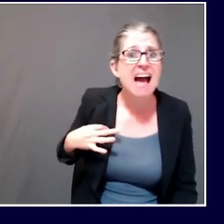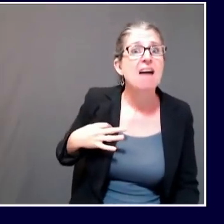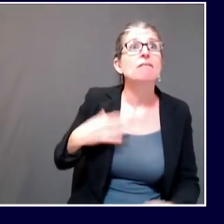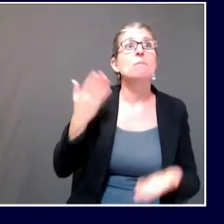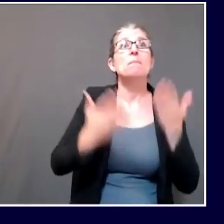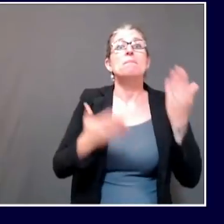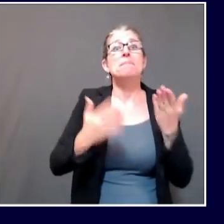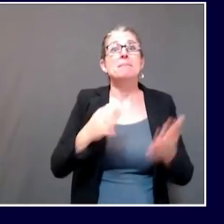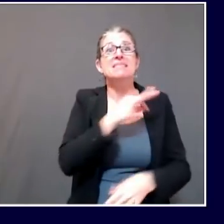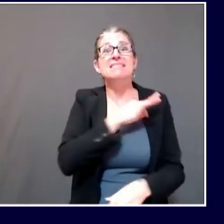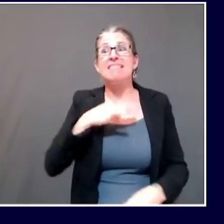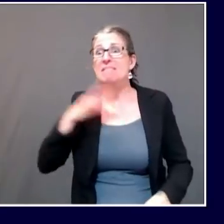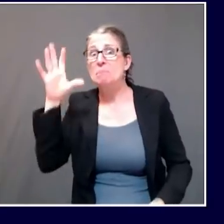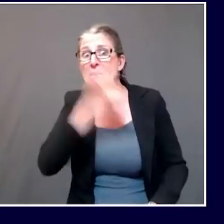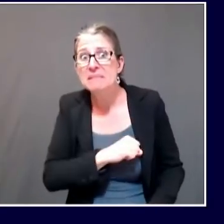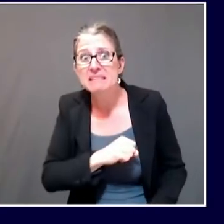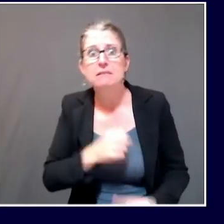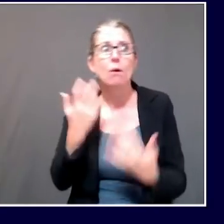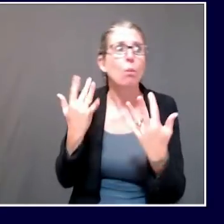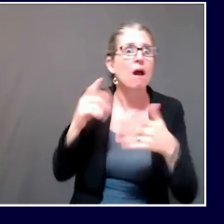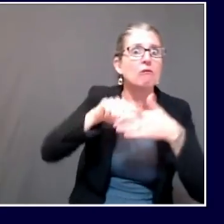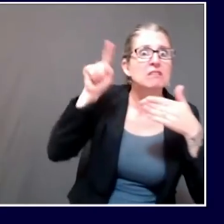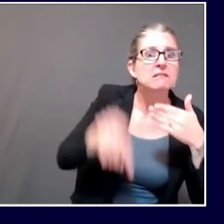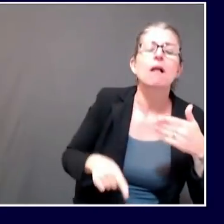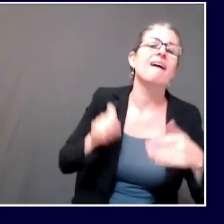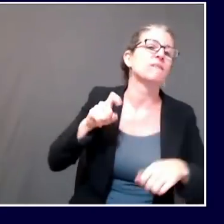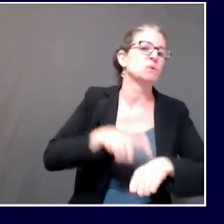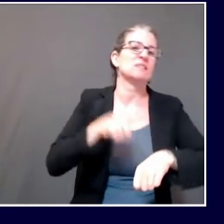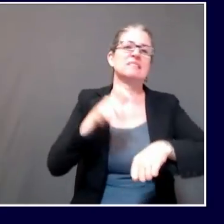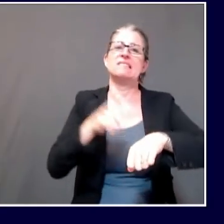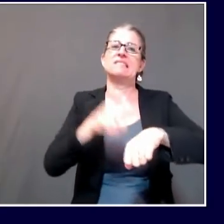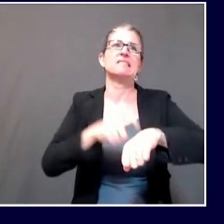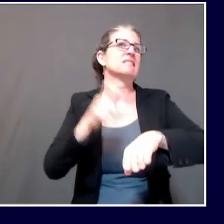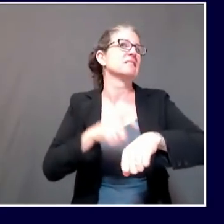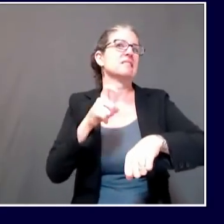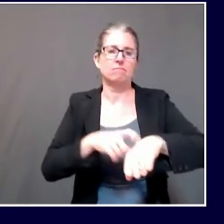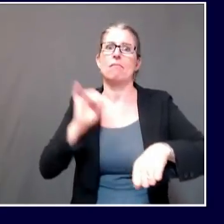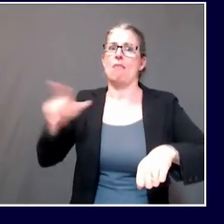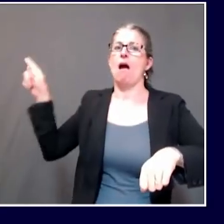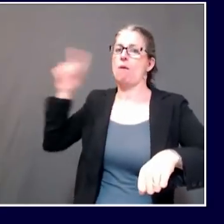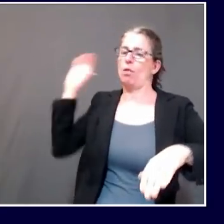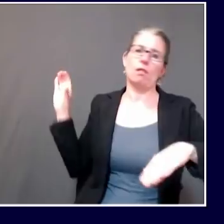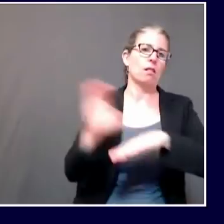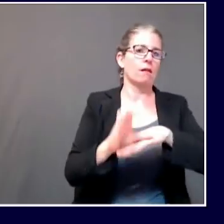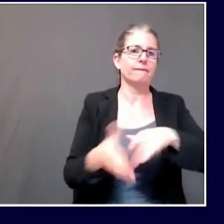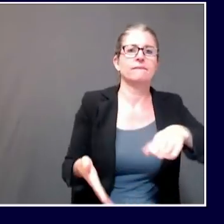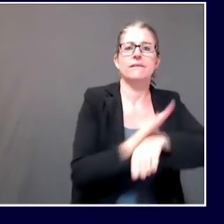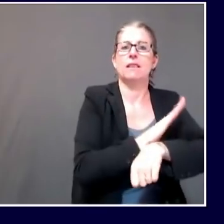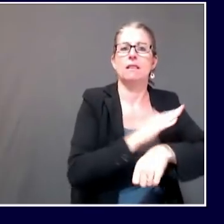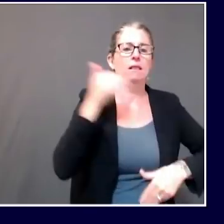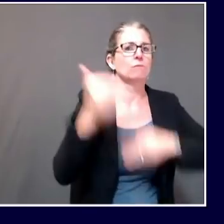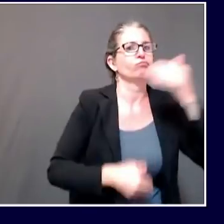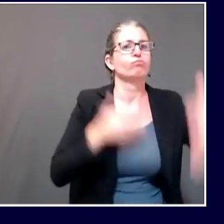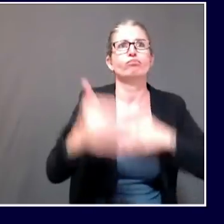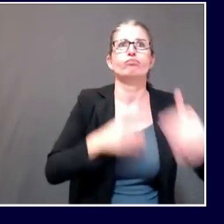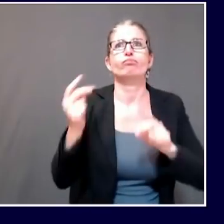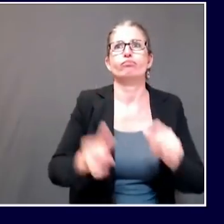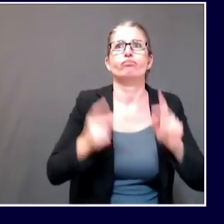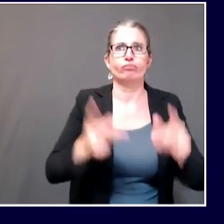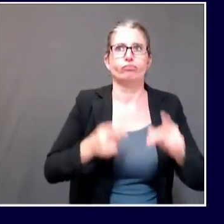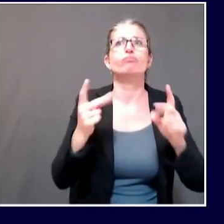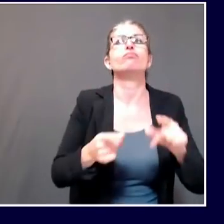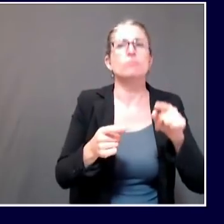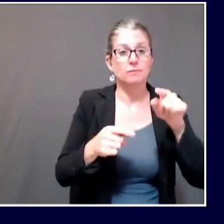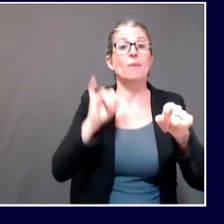Maine CDC already offers universal testing of nursing facility residents and staff in the event of a single confirmed